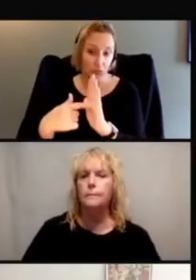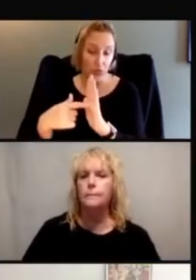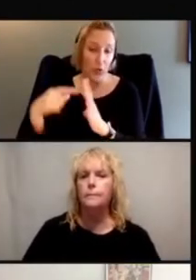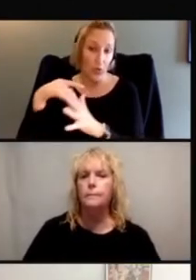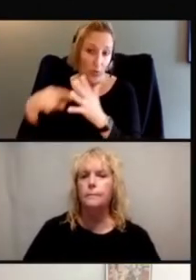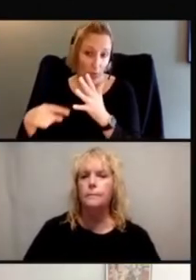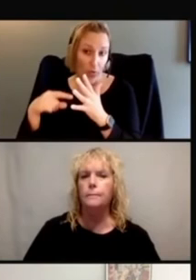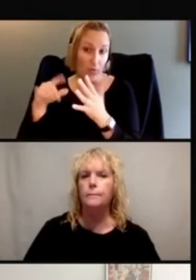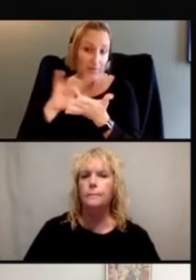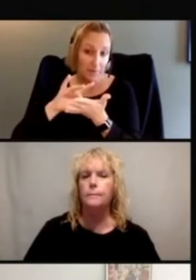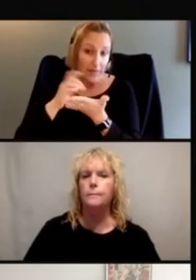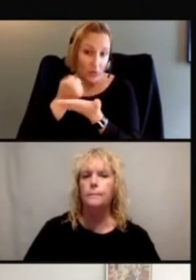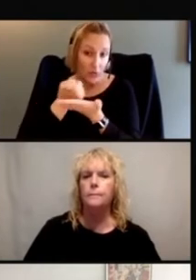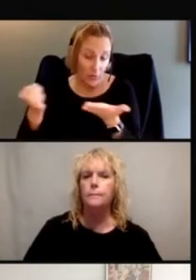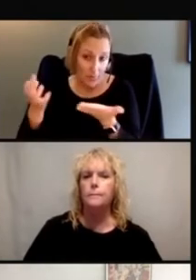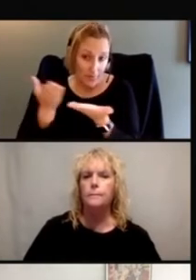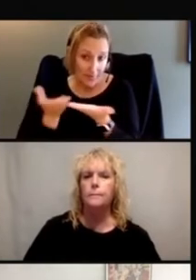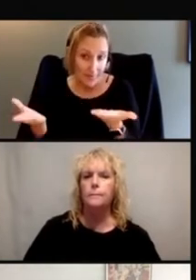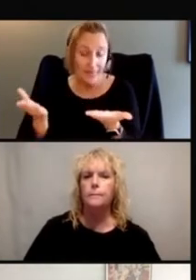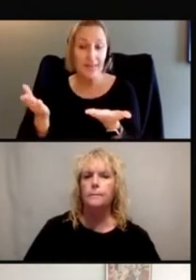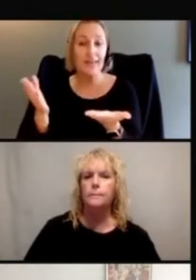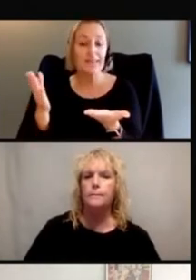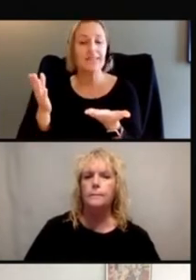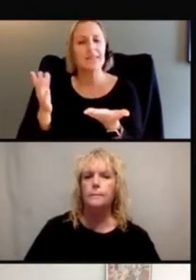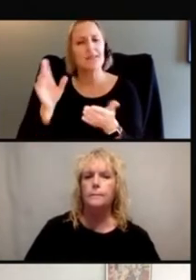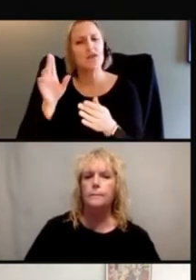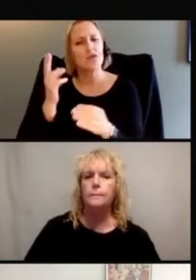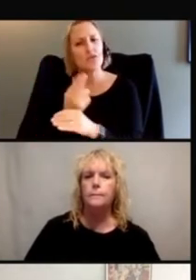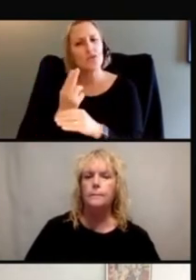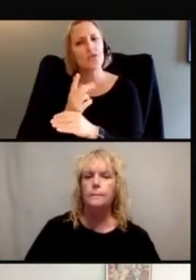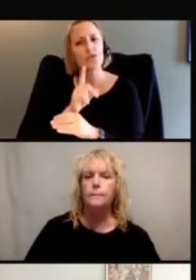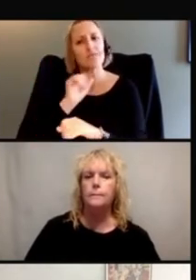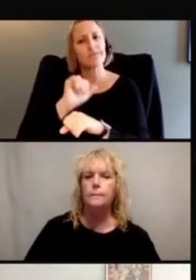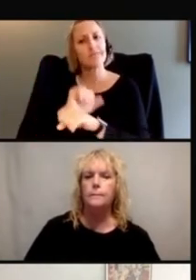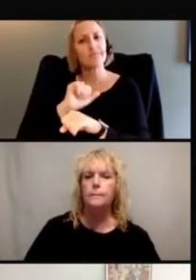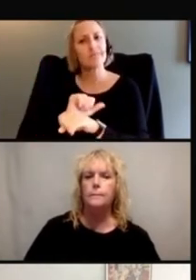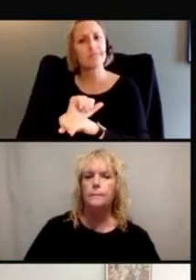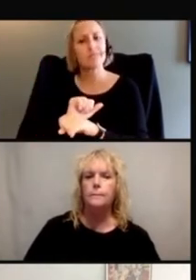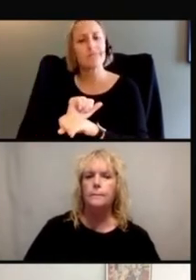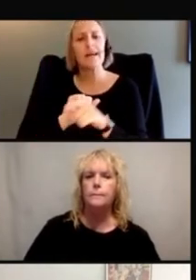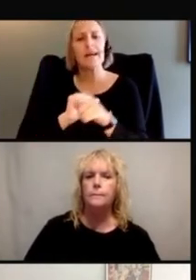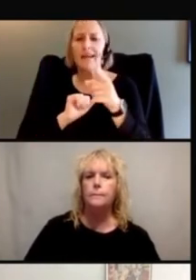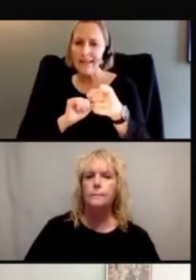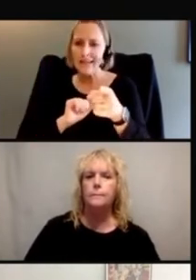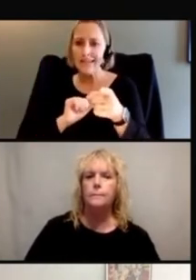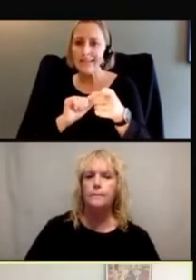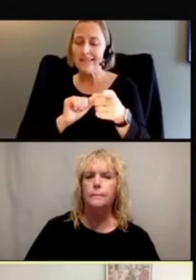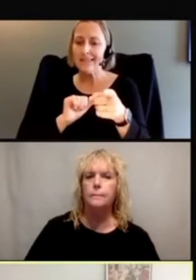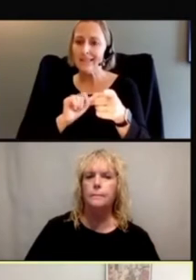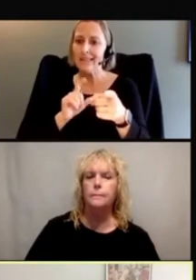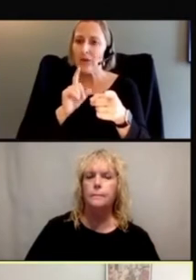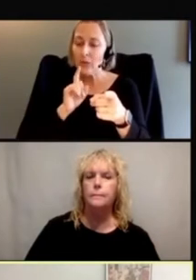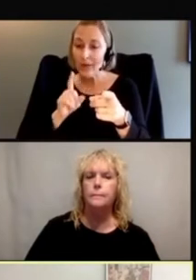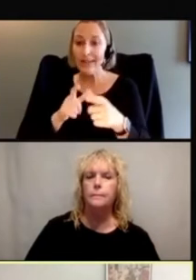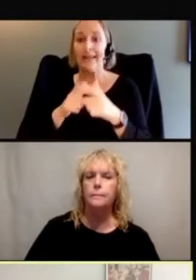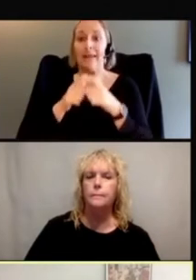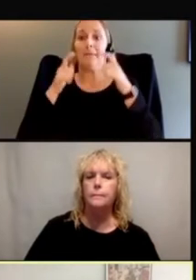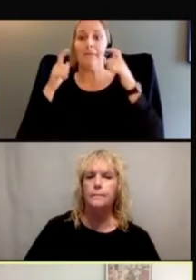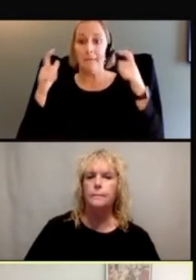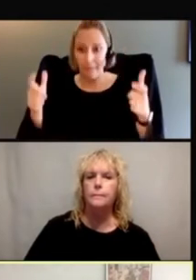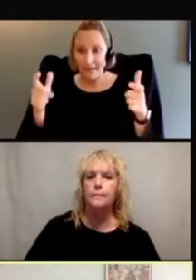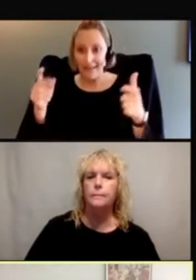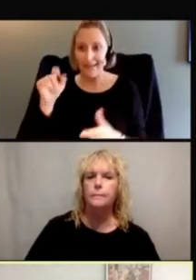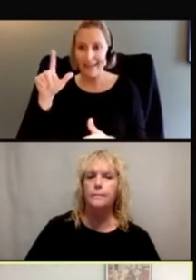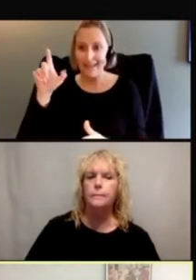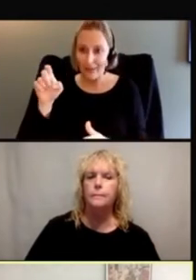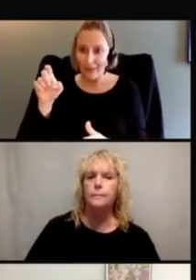medical equipment in photos, using it realistically. So this is an absurdly large needle.